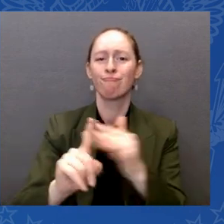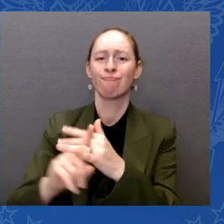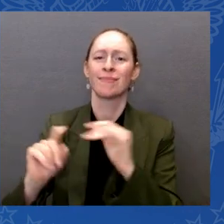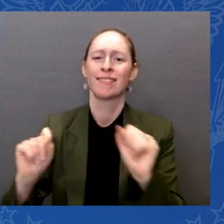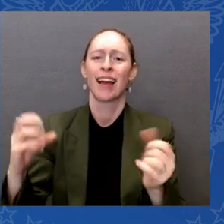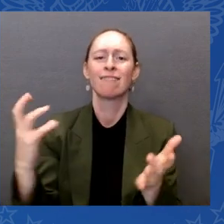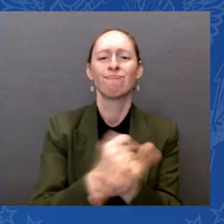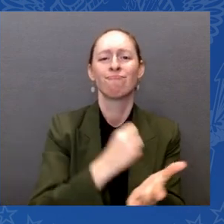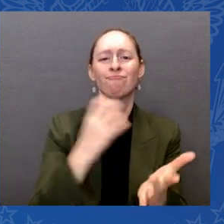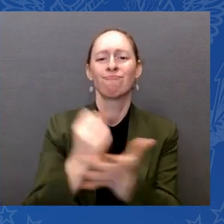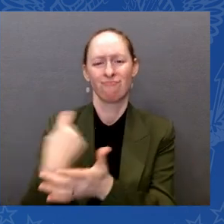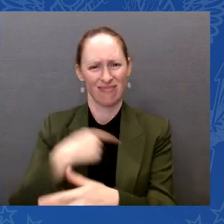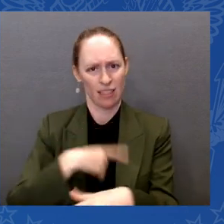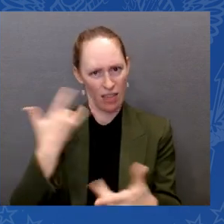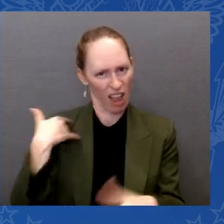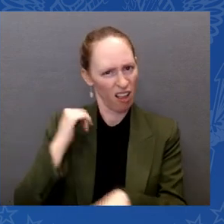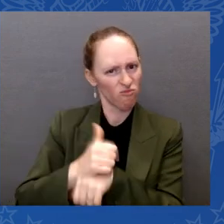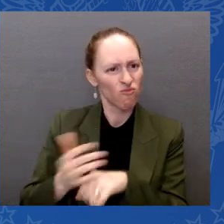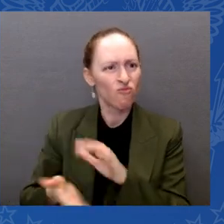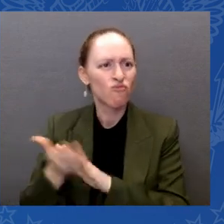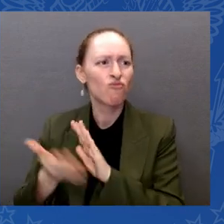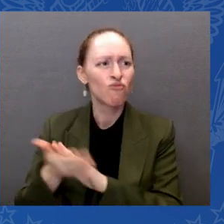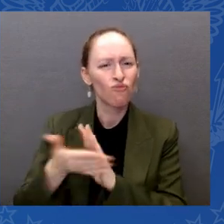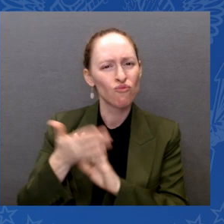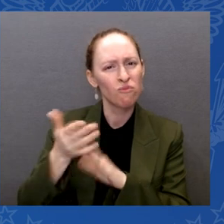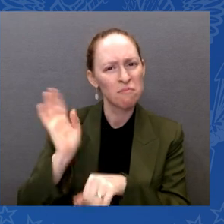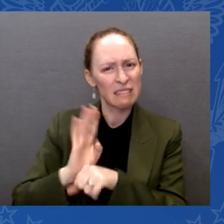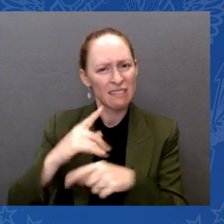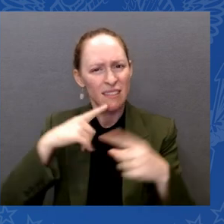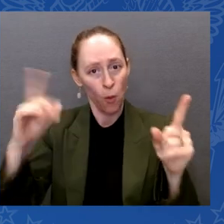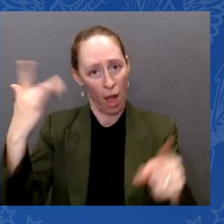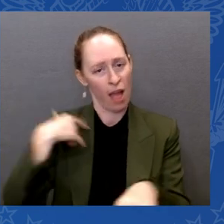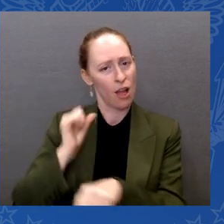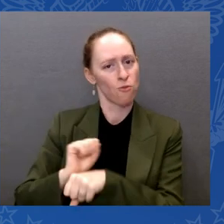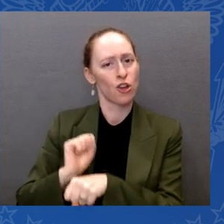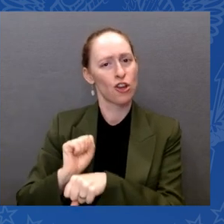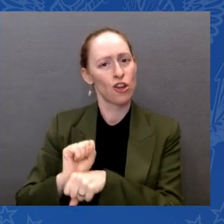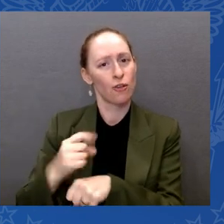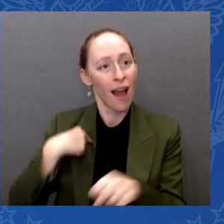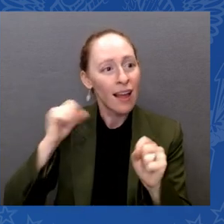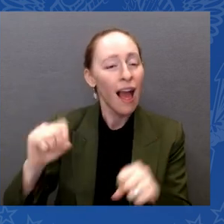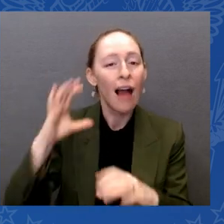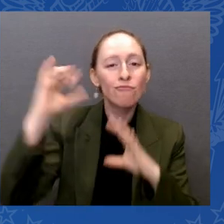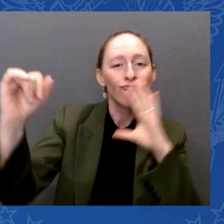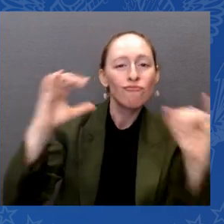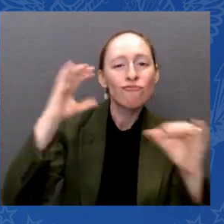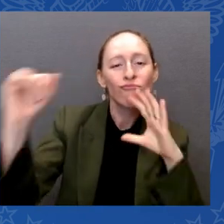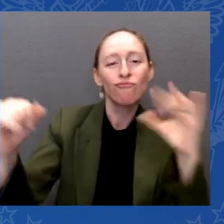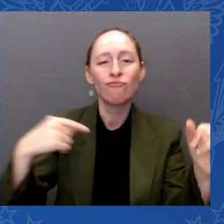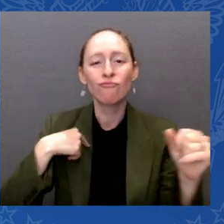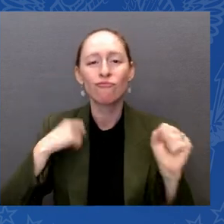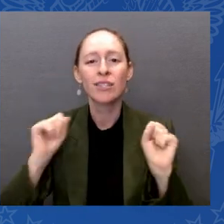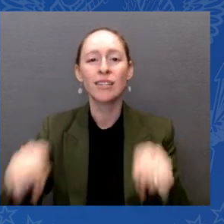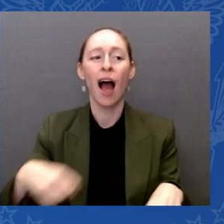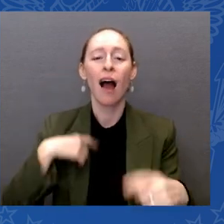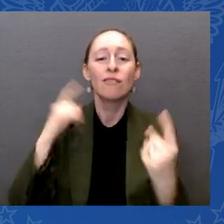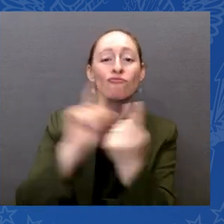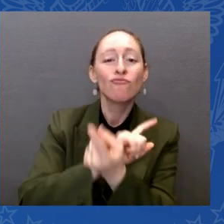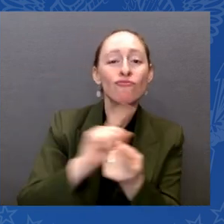You see, I could travel, build relationships, get funding, meet people where they were,